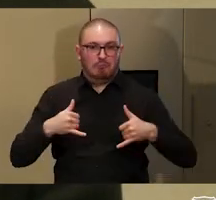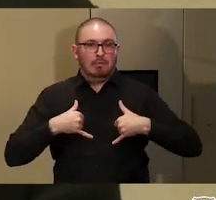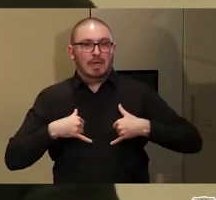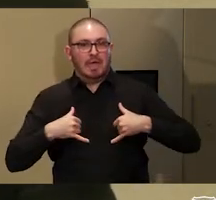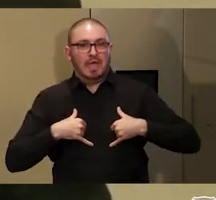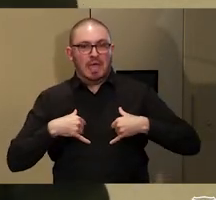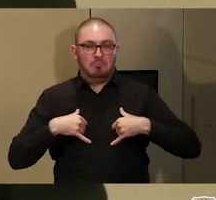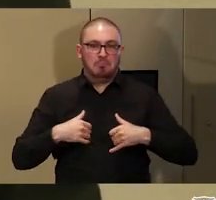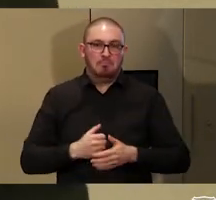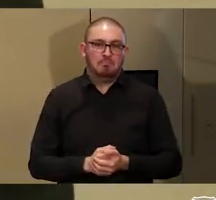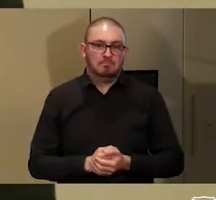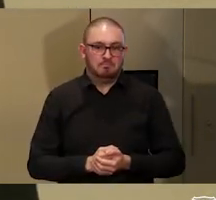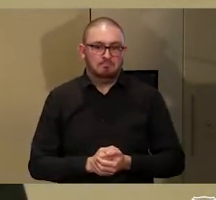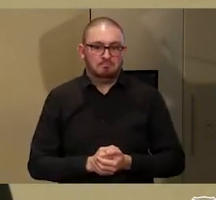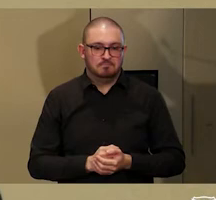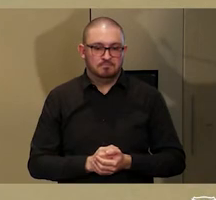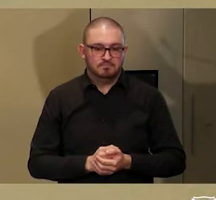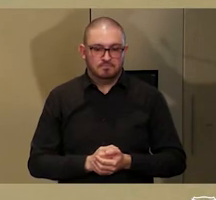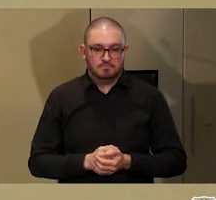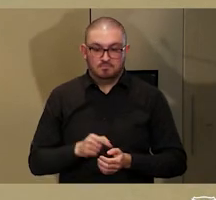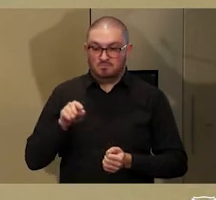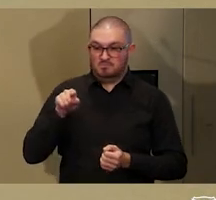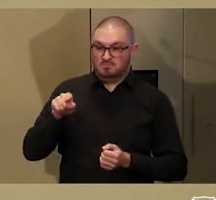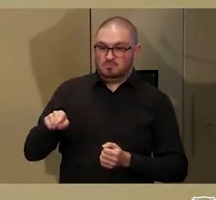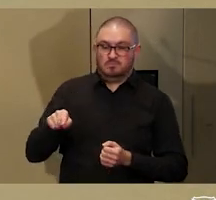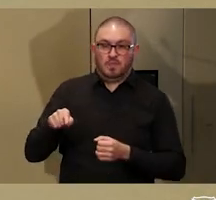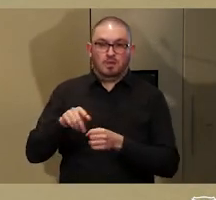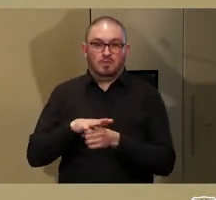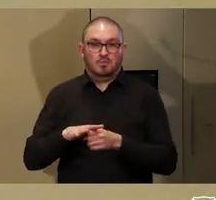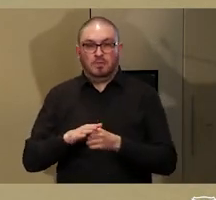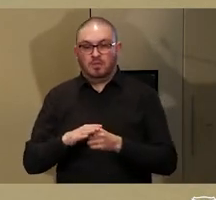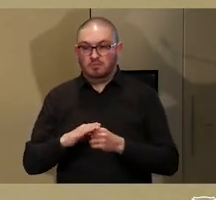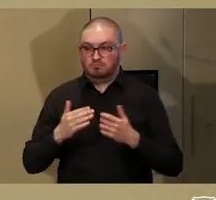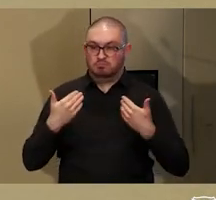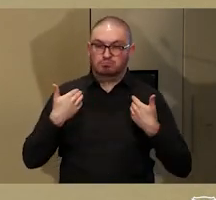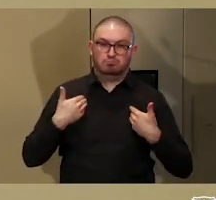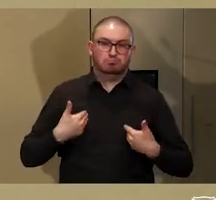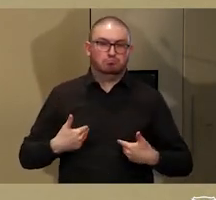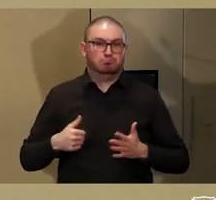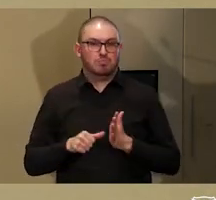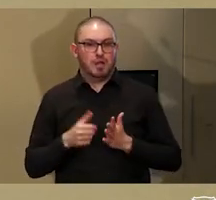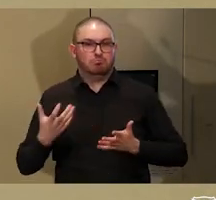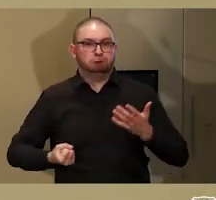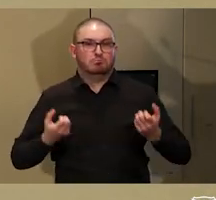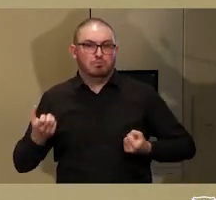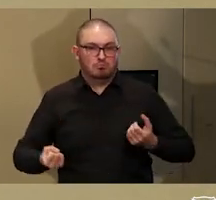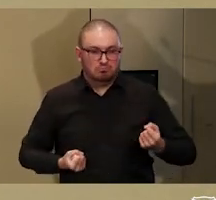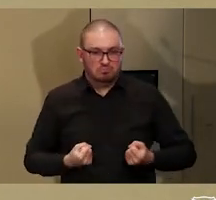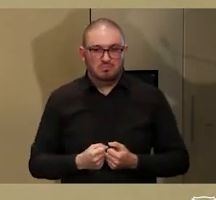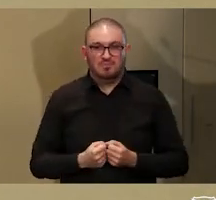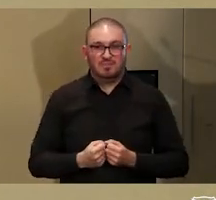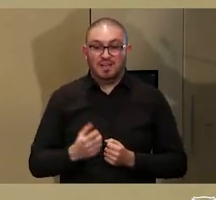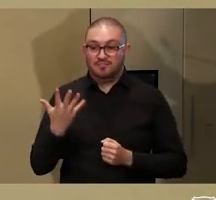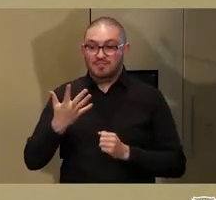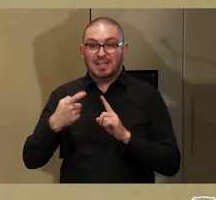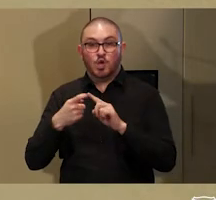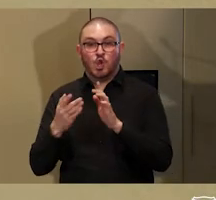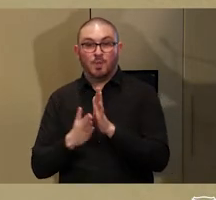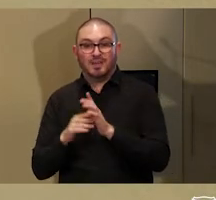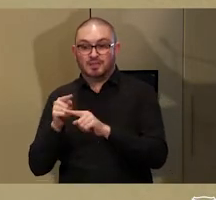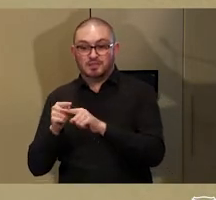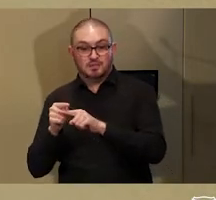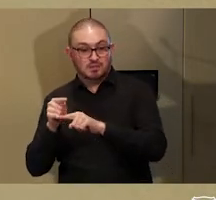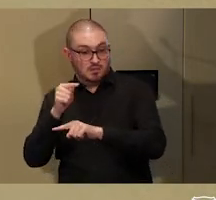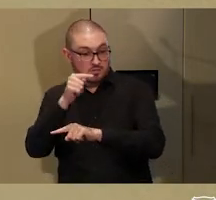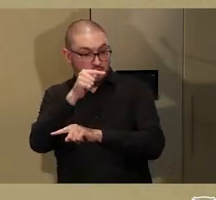It is a place of money and affluence. 15 kilometres away, you have a community